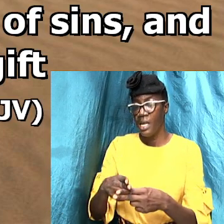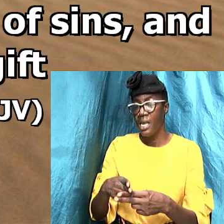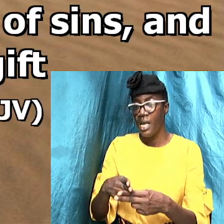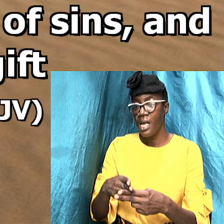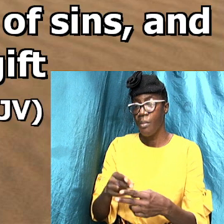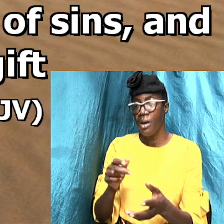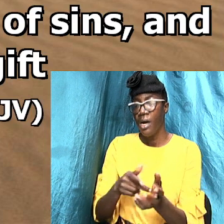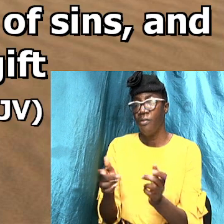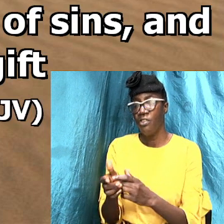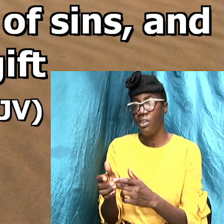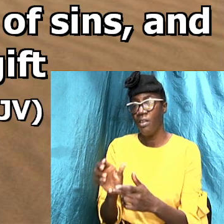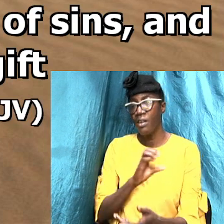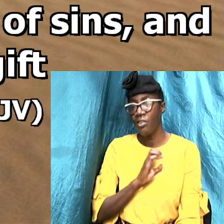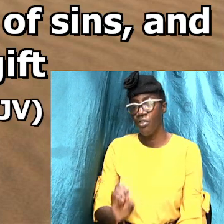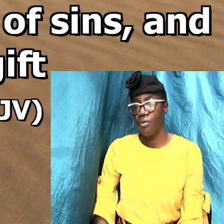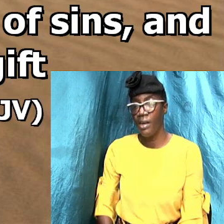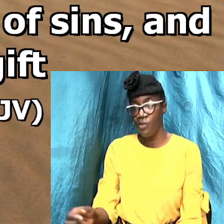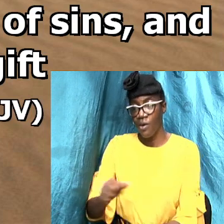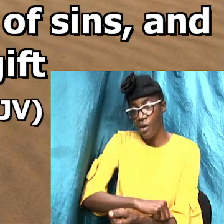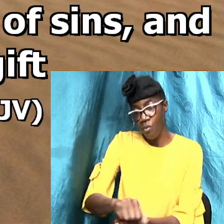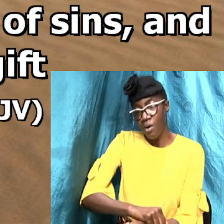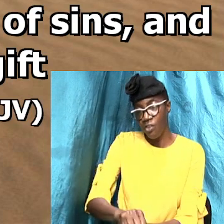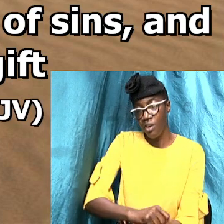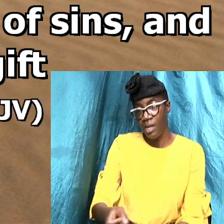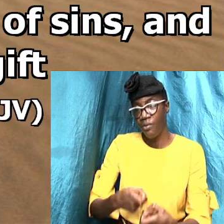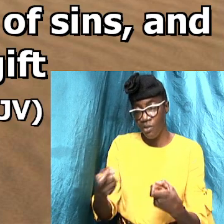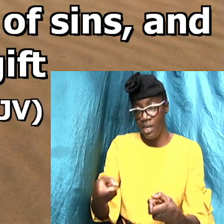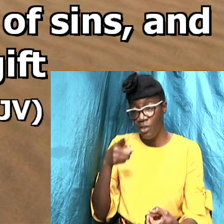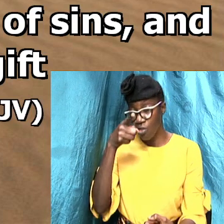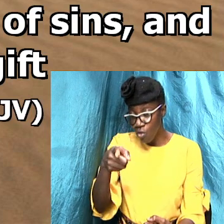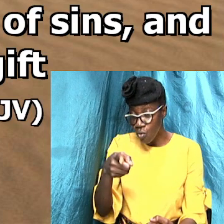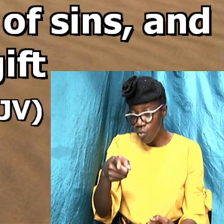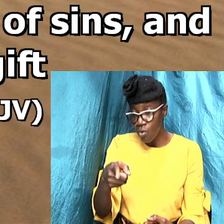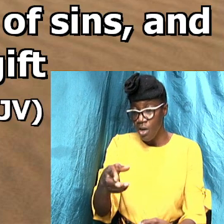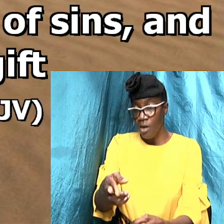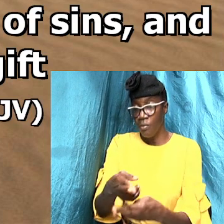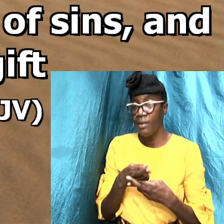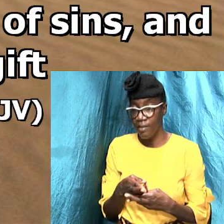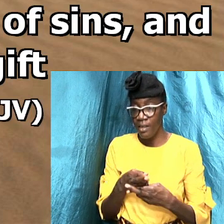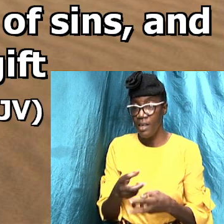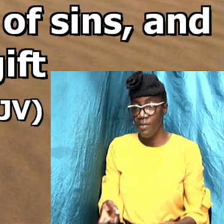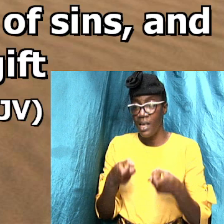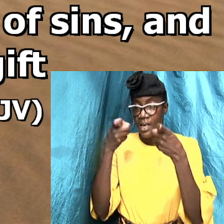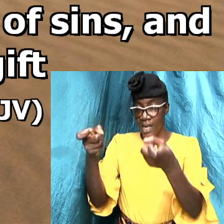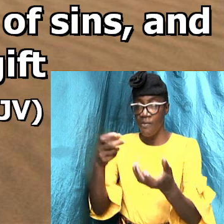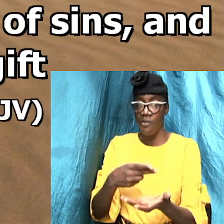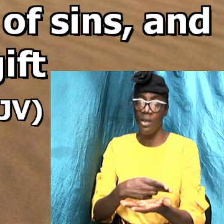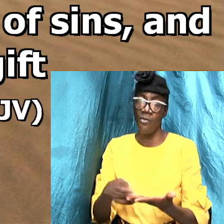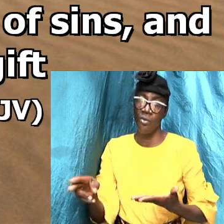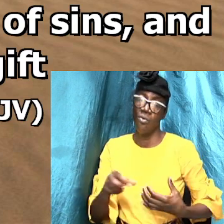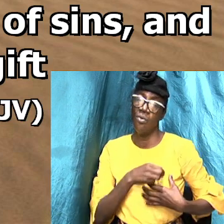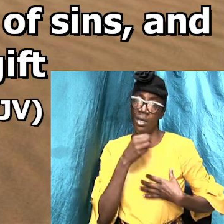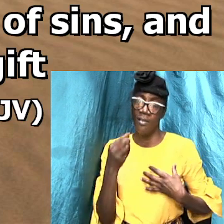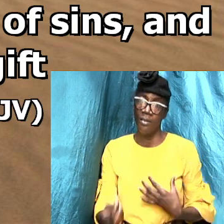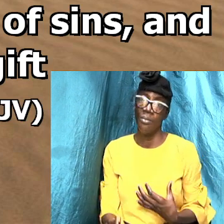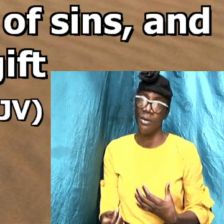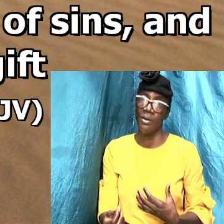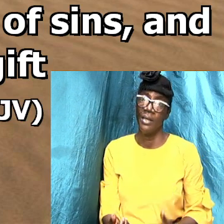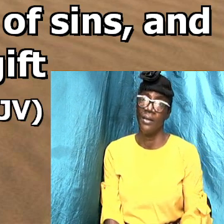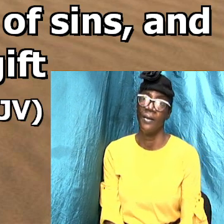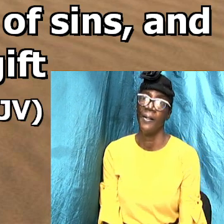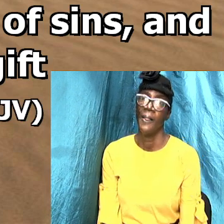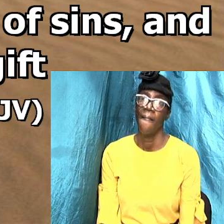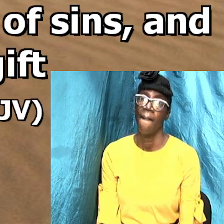name of Jesus Christ for the remission of sins and he shall receive the gift of the Holy Ghost.